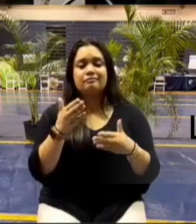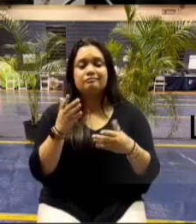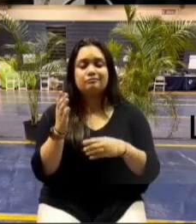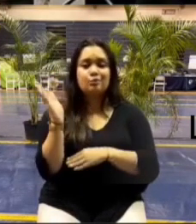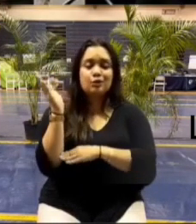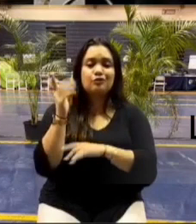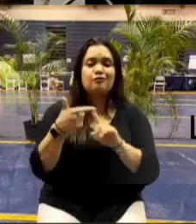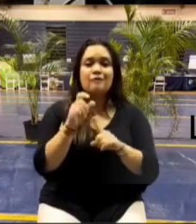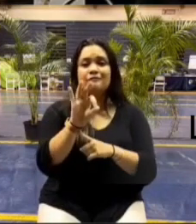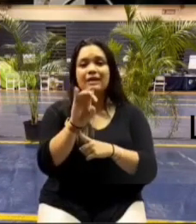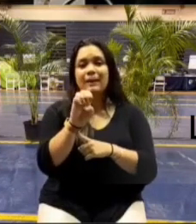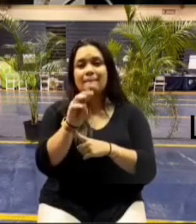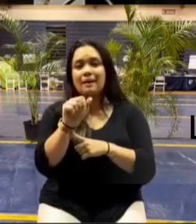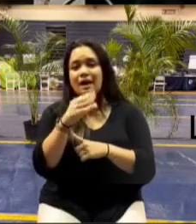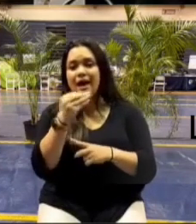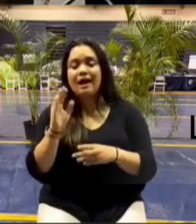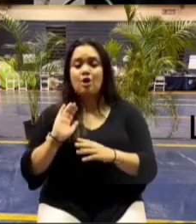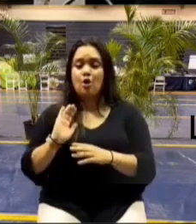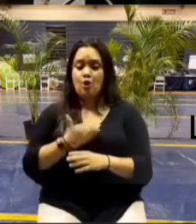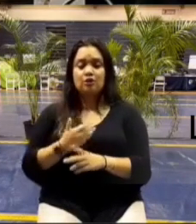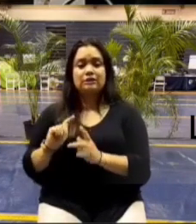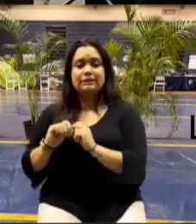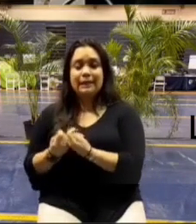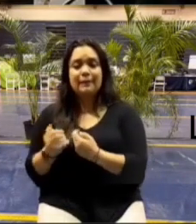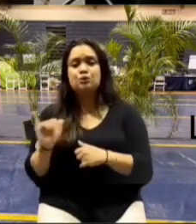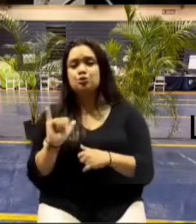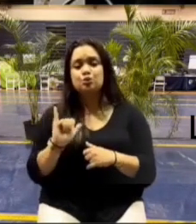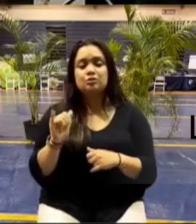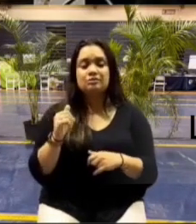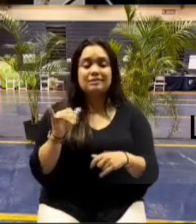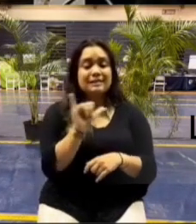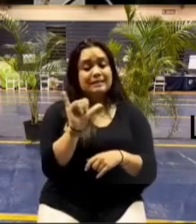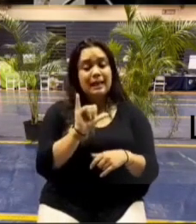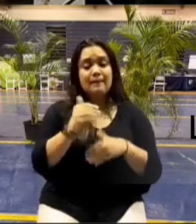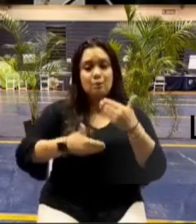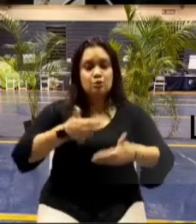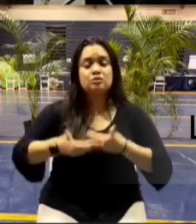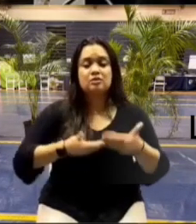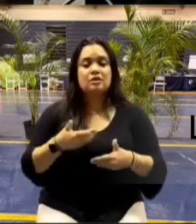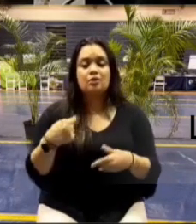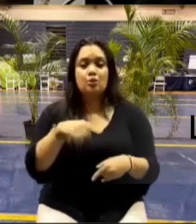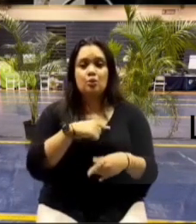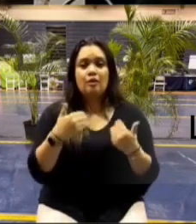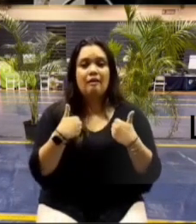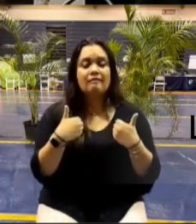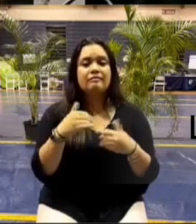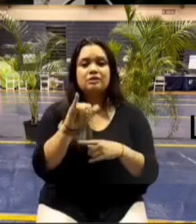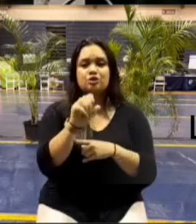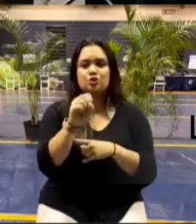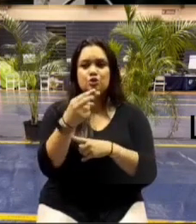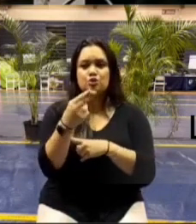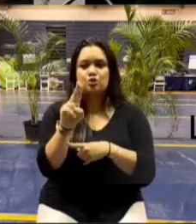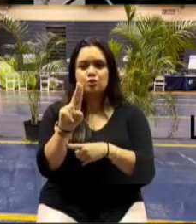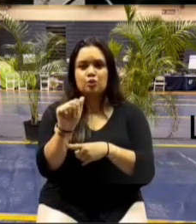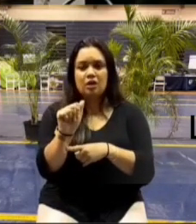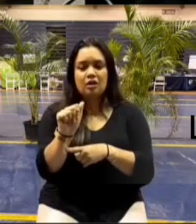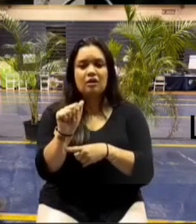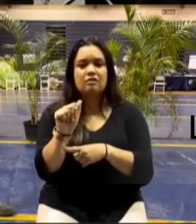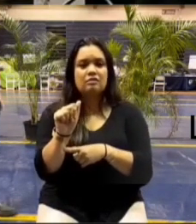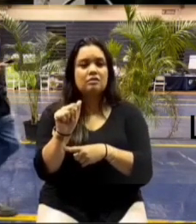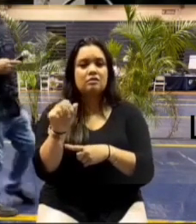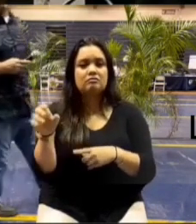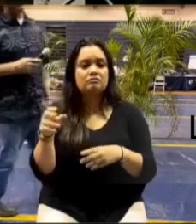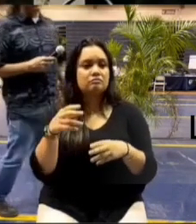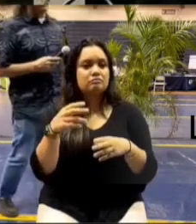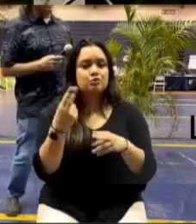our team as possible um same same process we have joshua cooper today helping us run the mic so if you raise